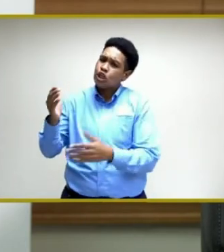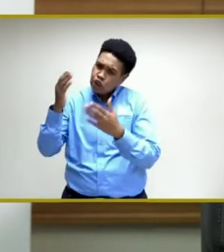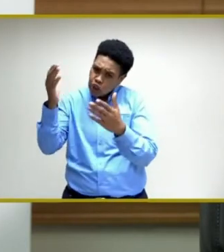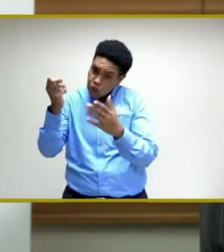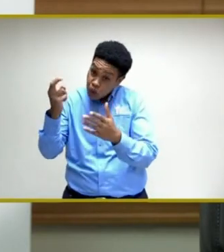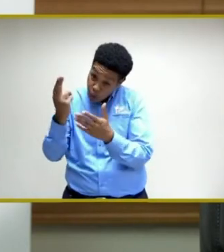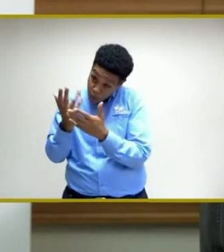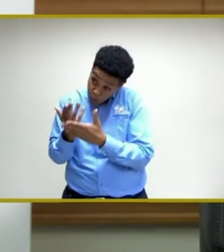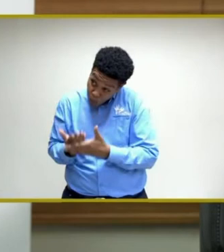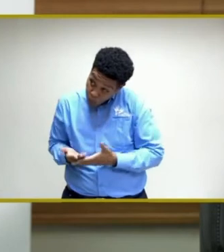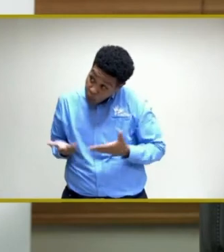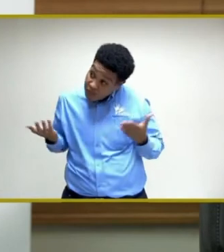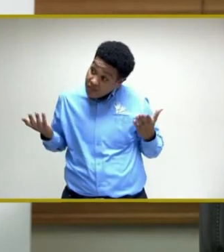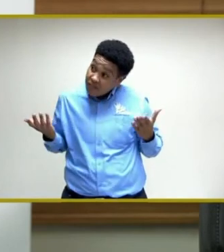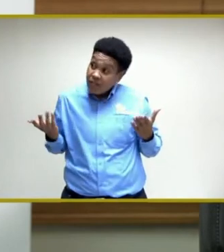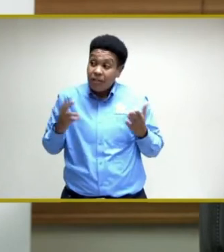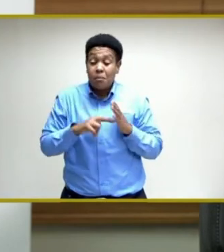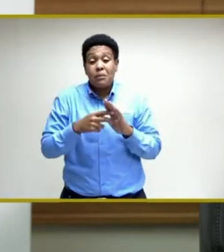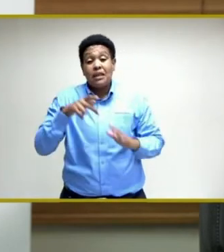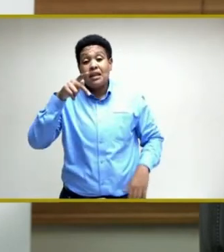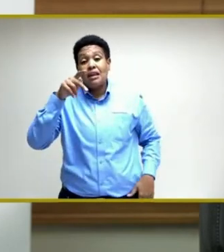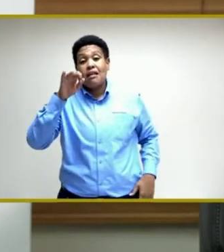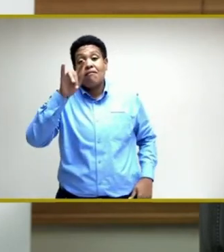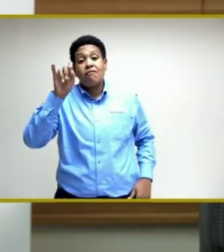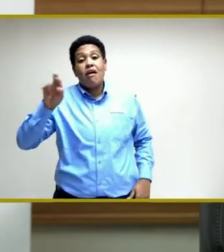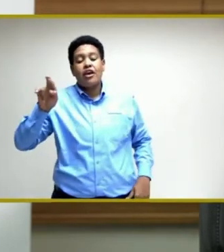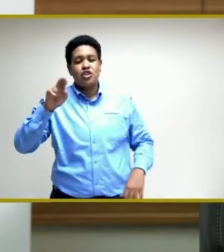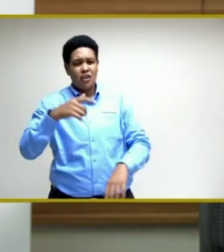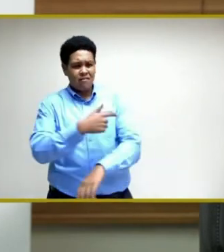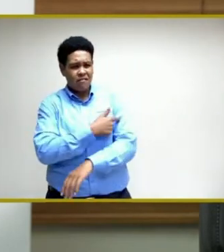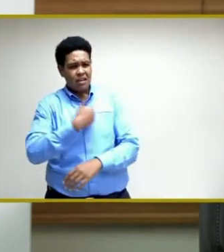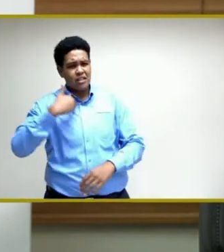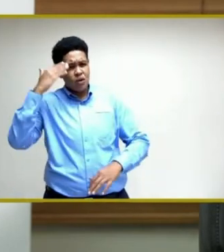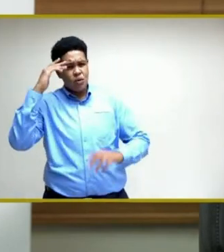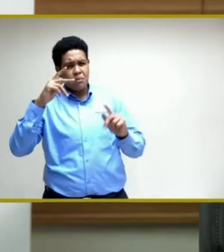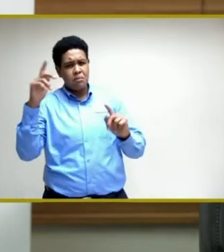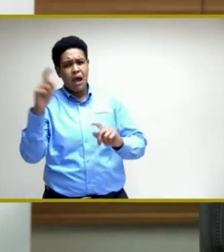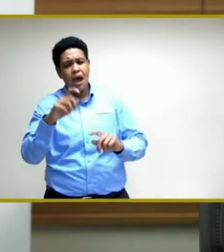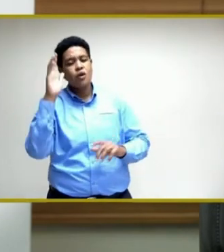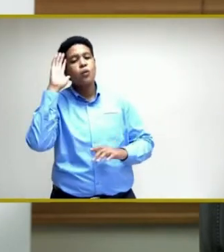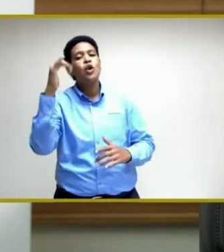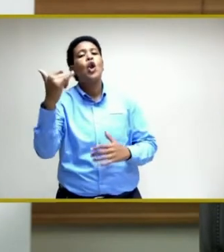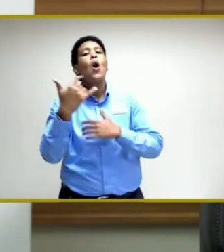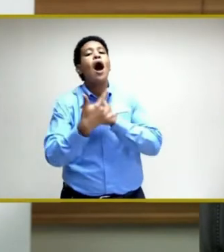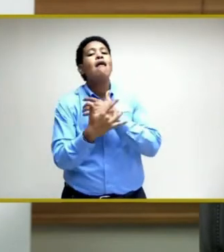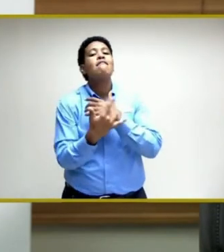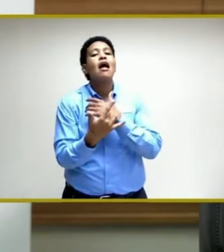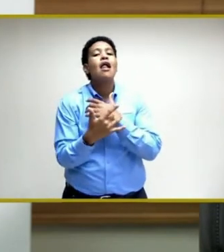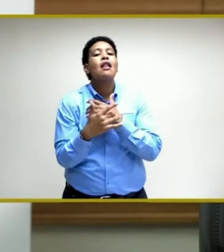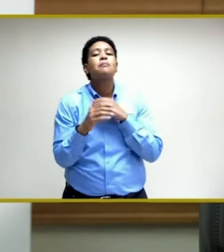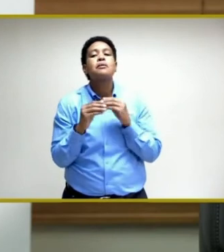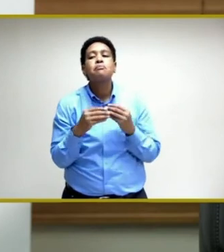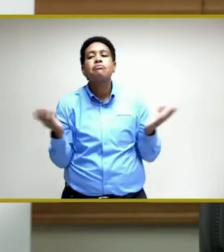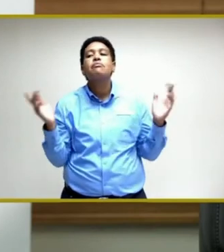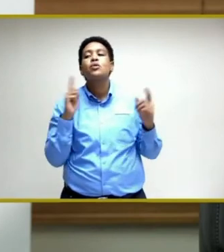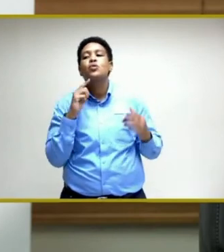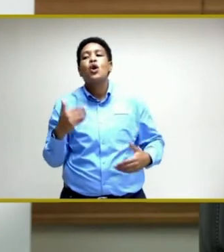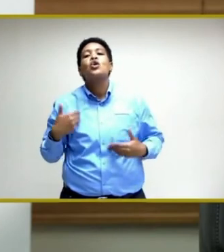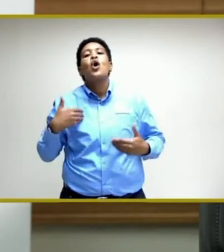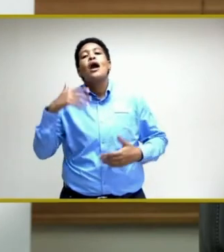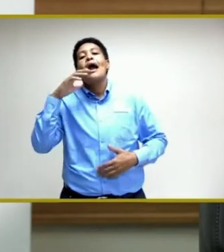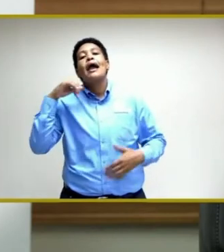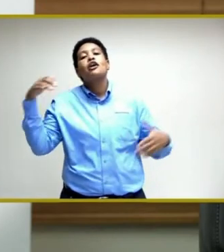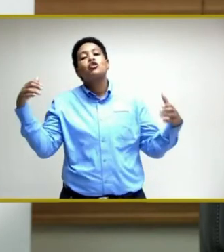proves. And, therefore, the Pfizer vaccine, I know persons have been asking, will now be available to a younger age